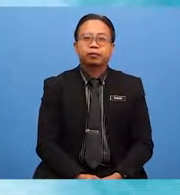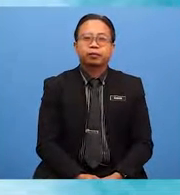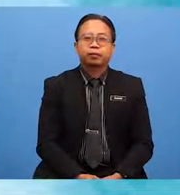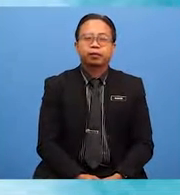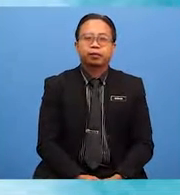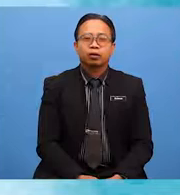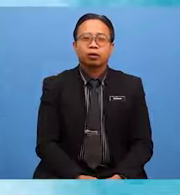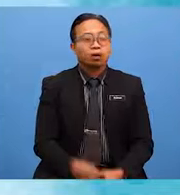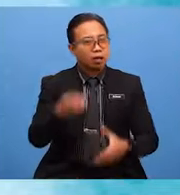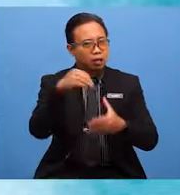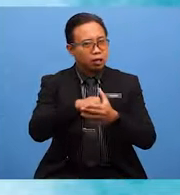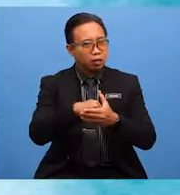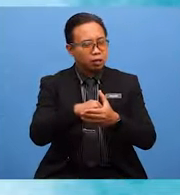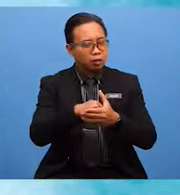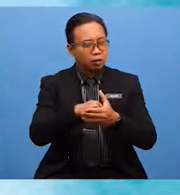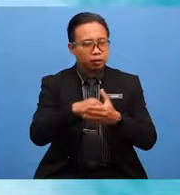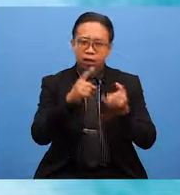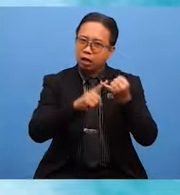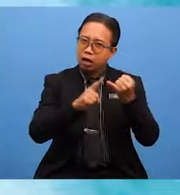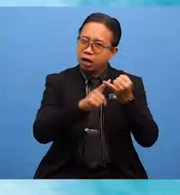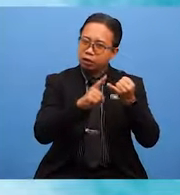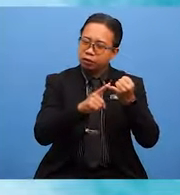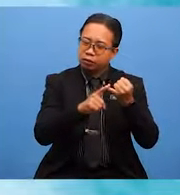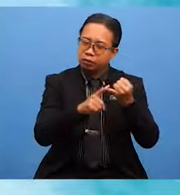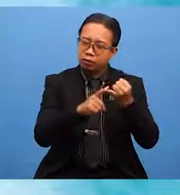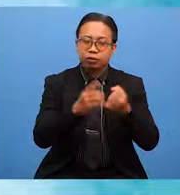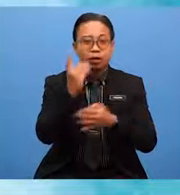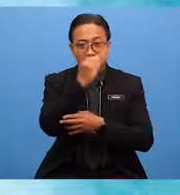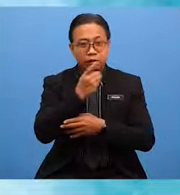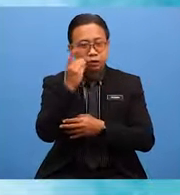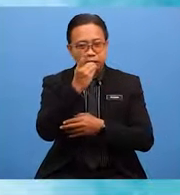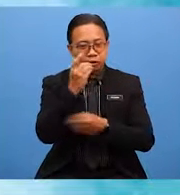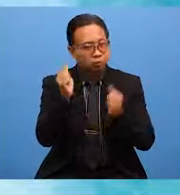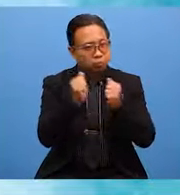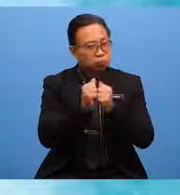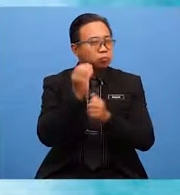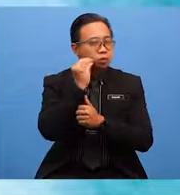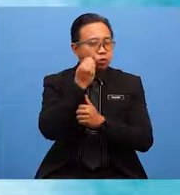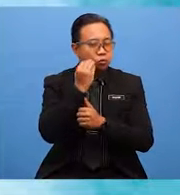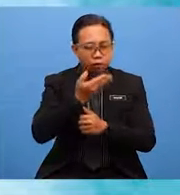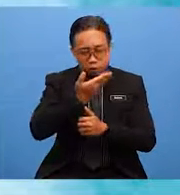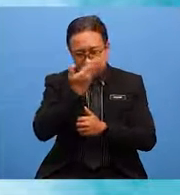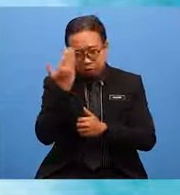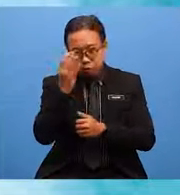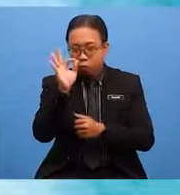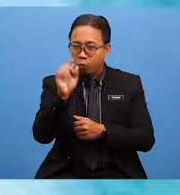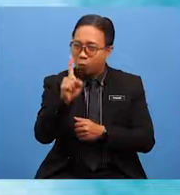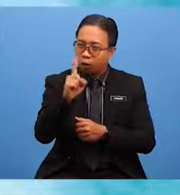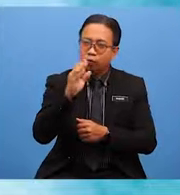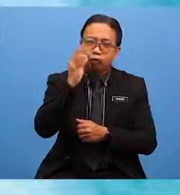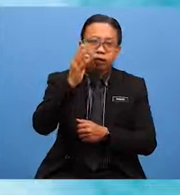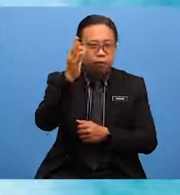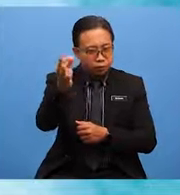On our last night in Cameron Highlands, we had a steamboat dinner with strawberry smoothies in one of the famous